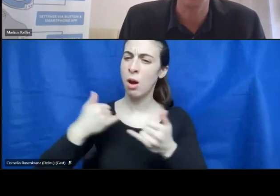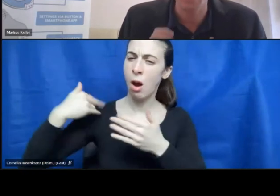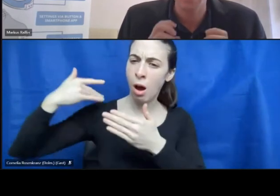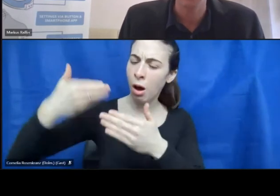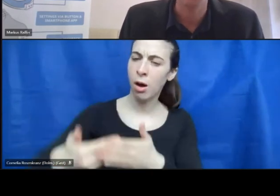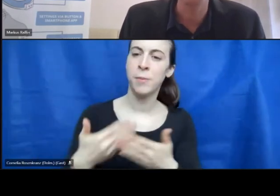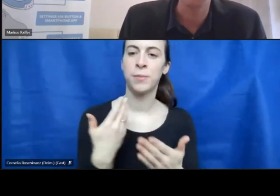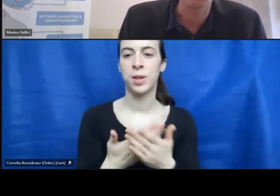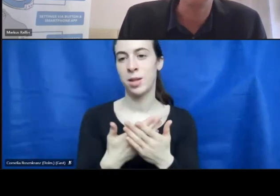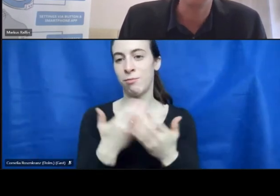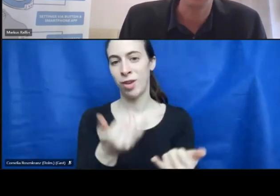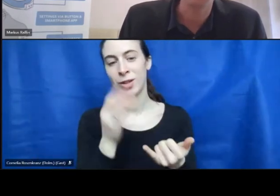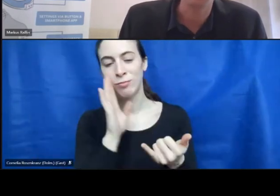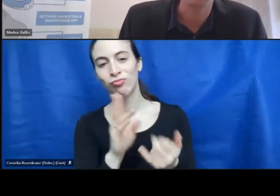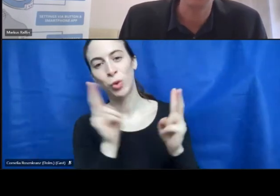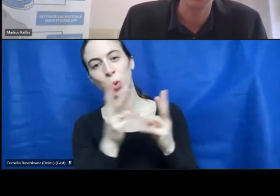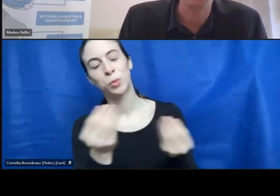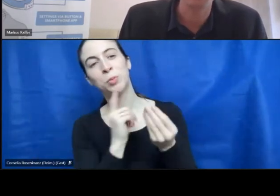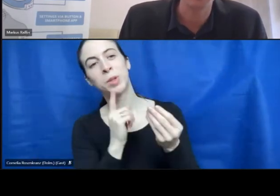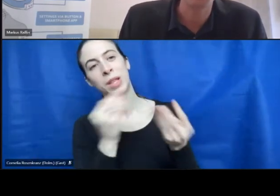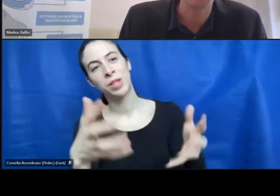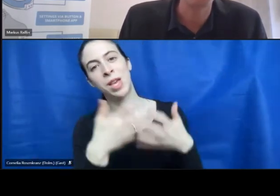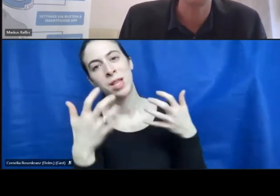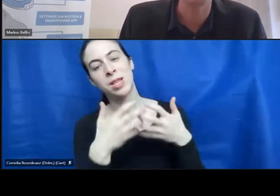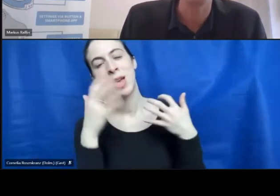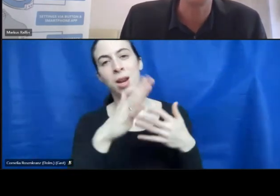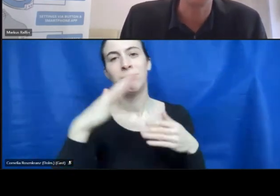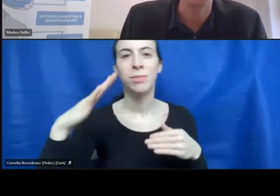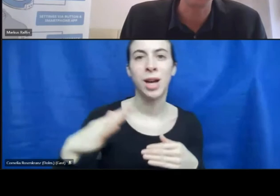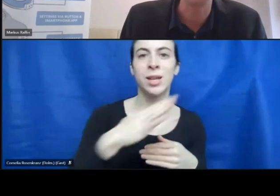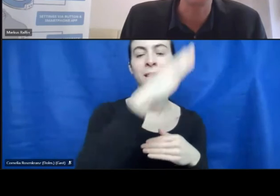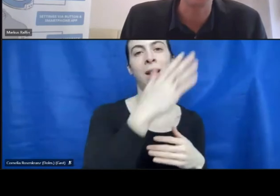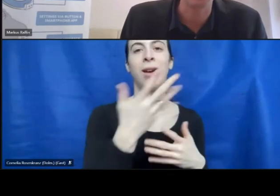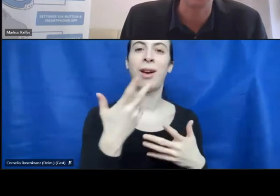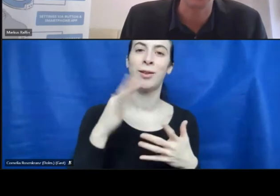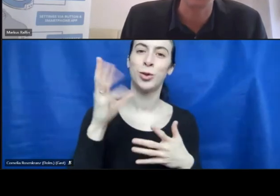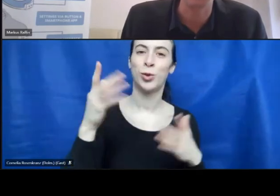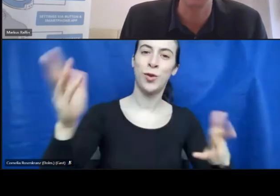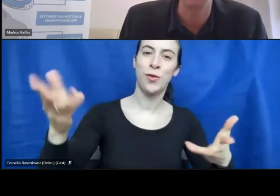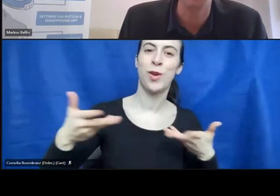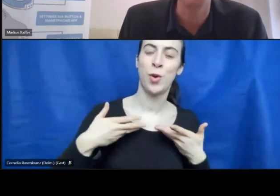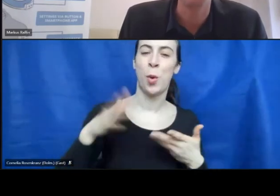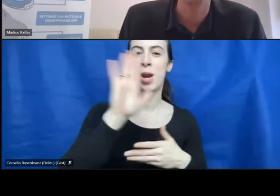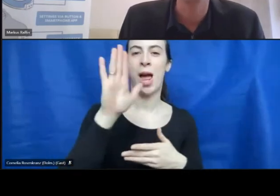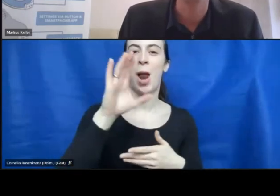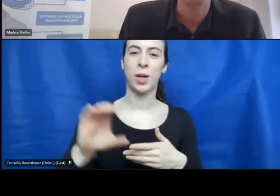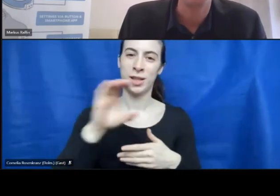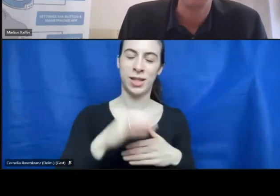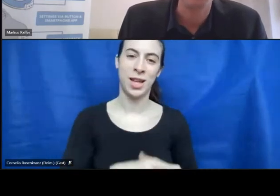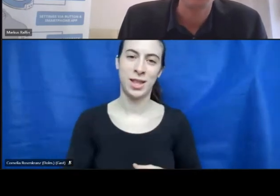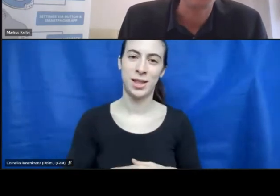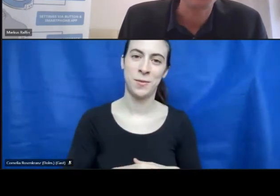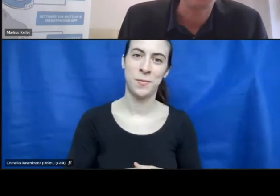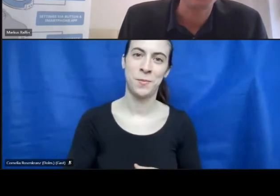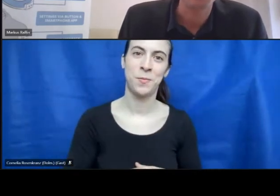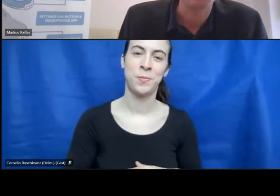some words about himself and about his career. Very warm welcome and hello to Christian Sehetgruber. Yes.